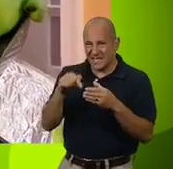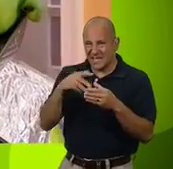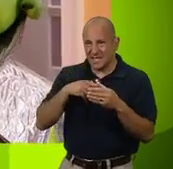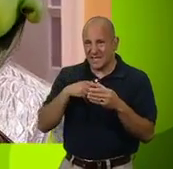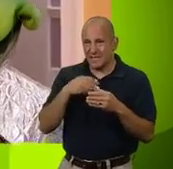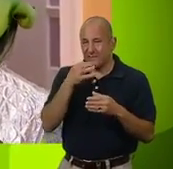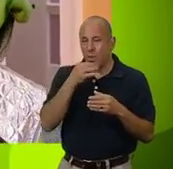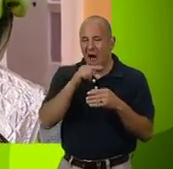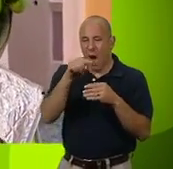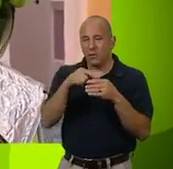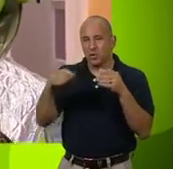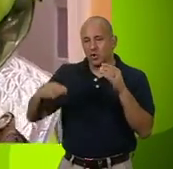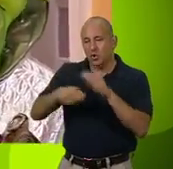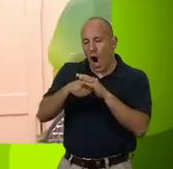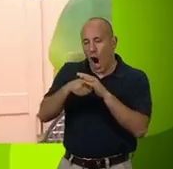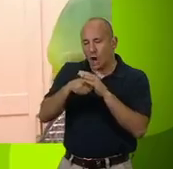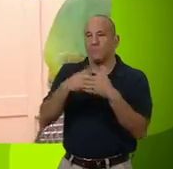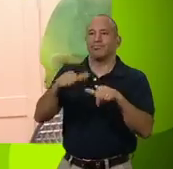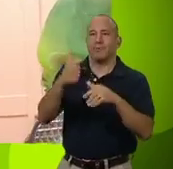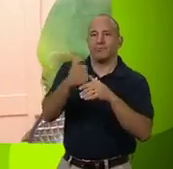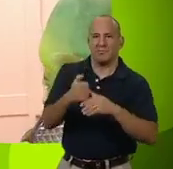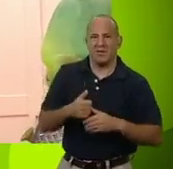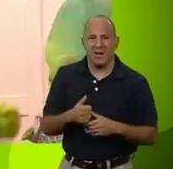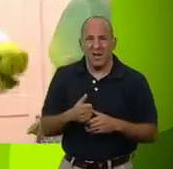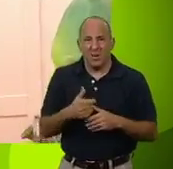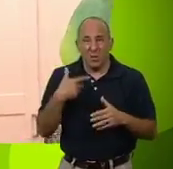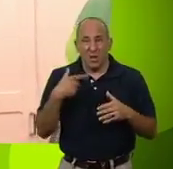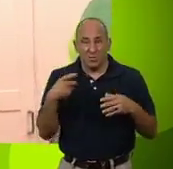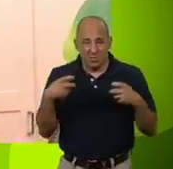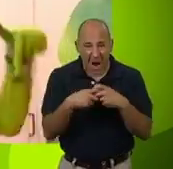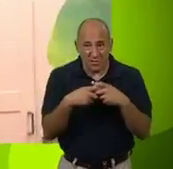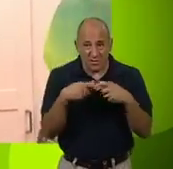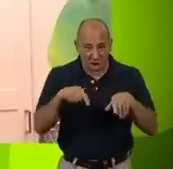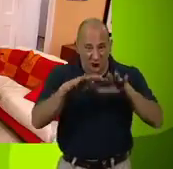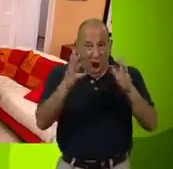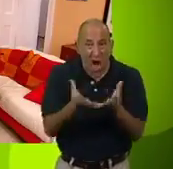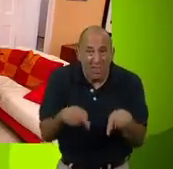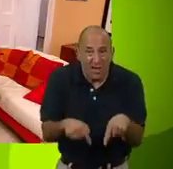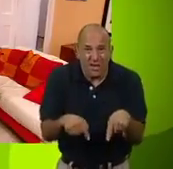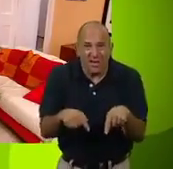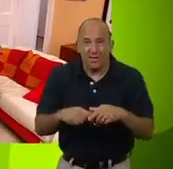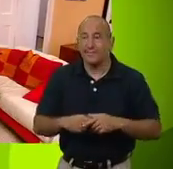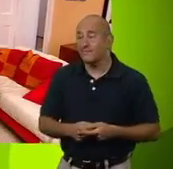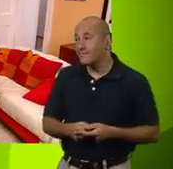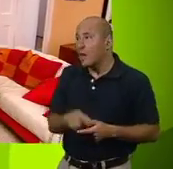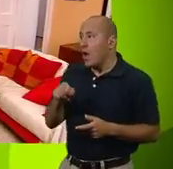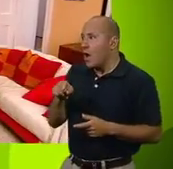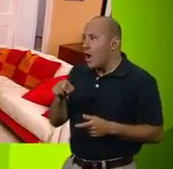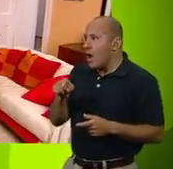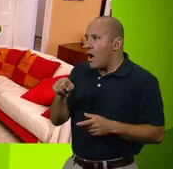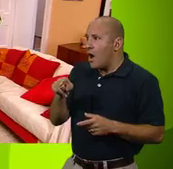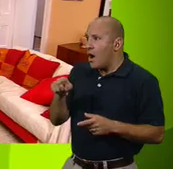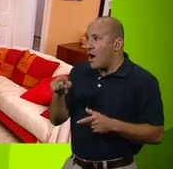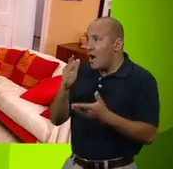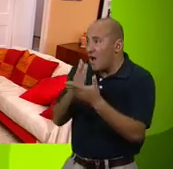teleporter takes seven hours to recharge. You mean we're marooned on Earth! Oh! Look!